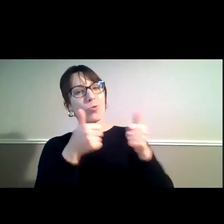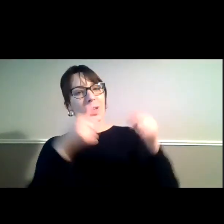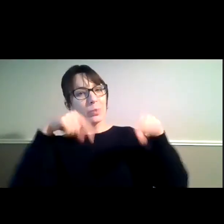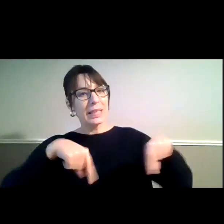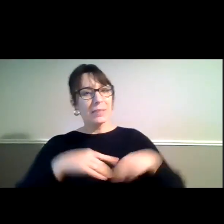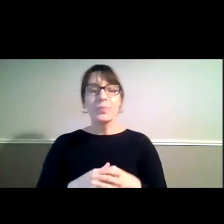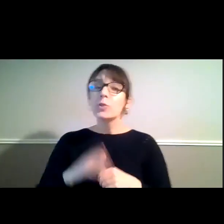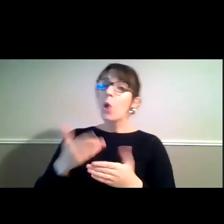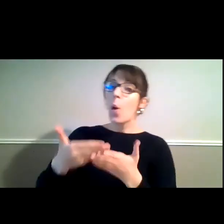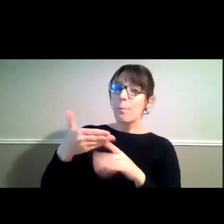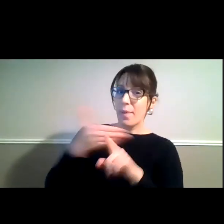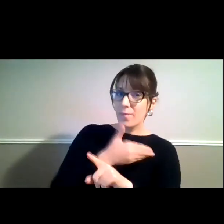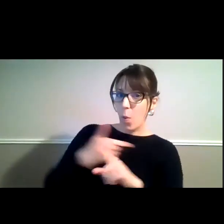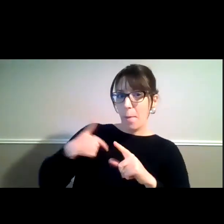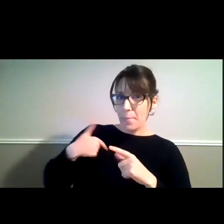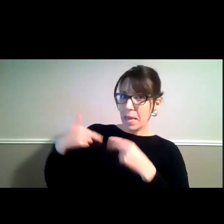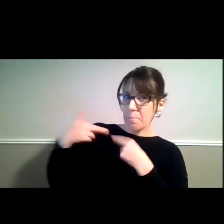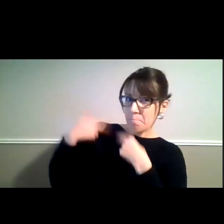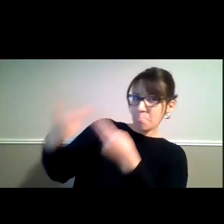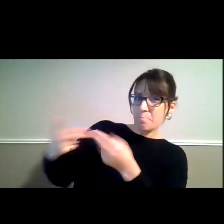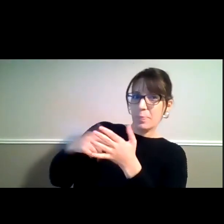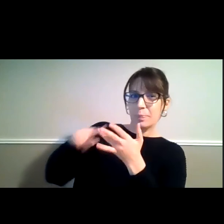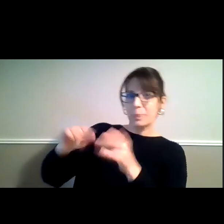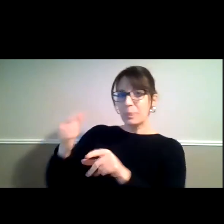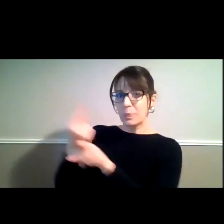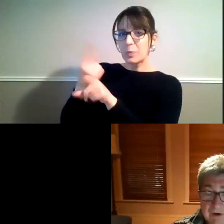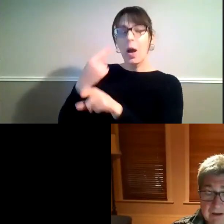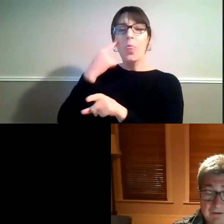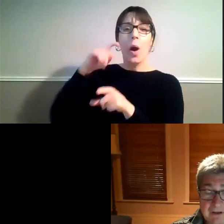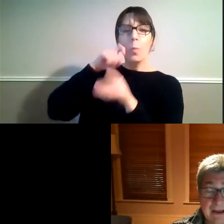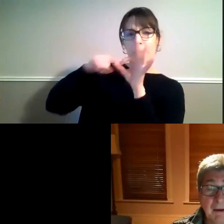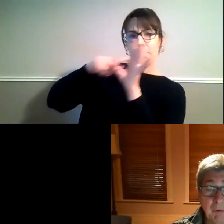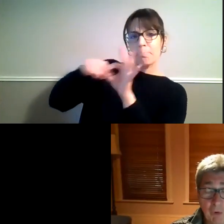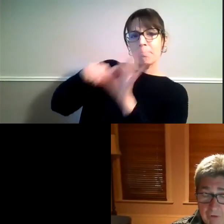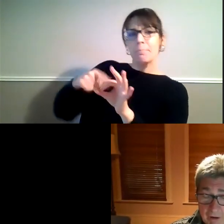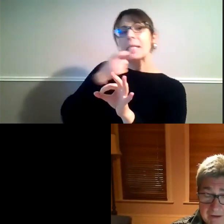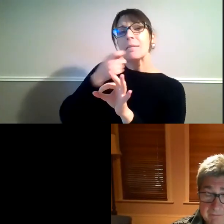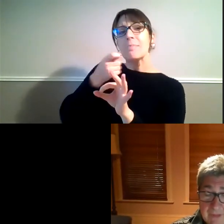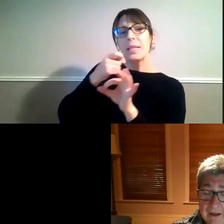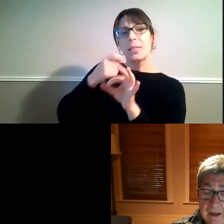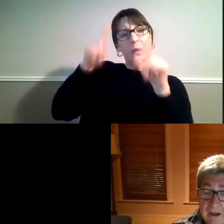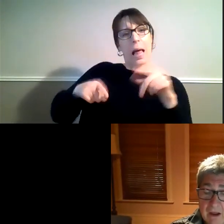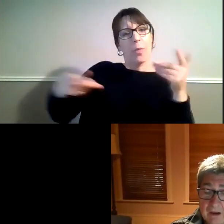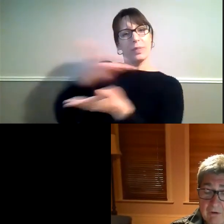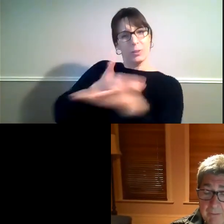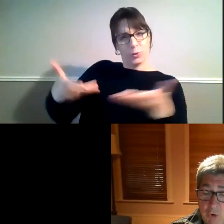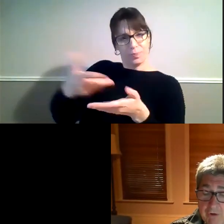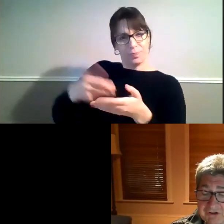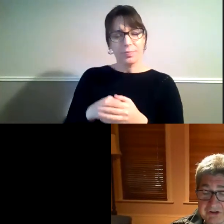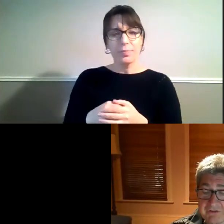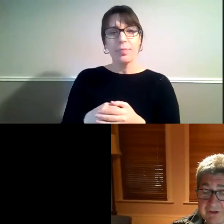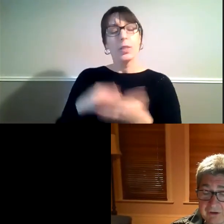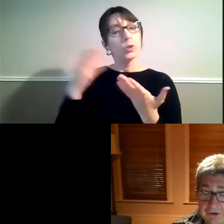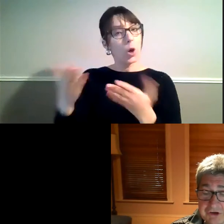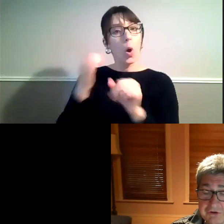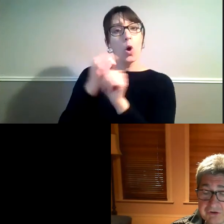hand over the reins to you, I thought I'd ask a couple of questions to get our ball rolling. Graham, you're an